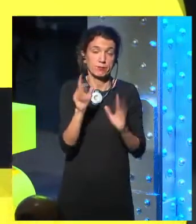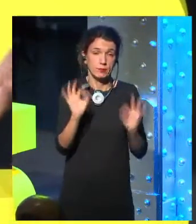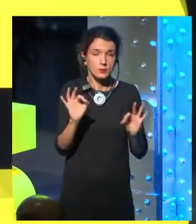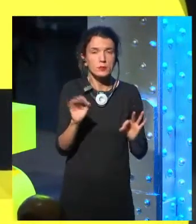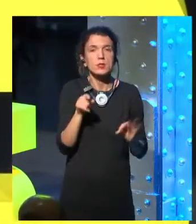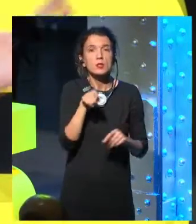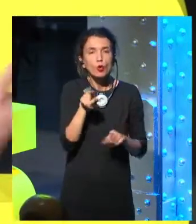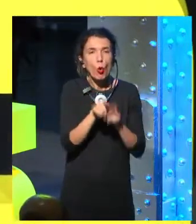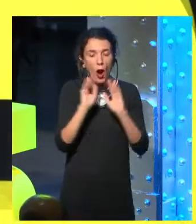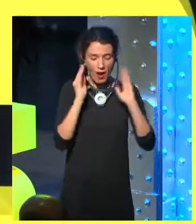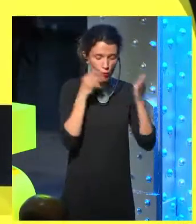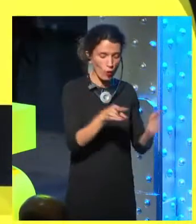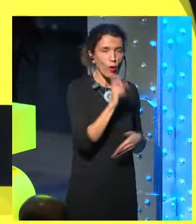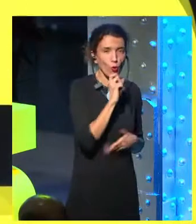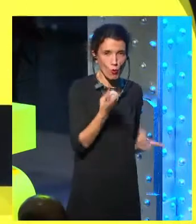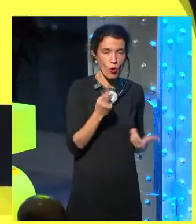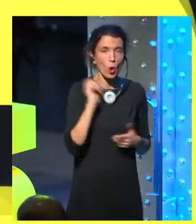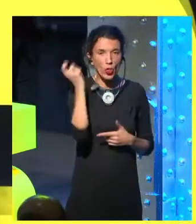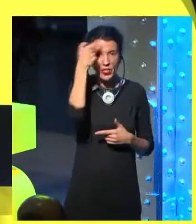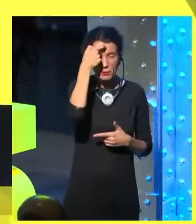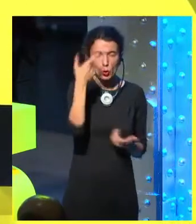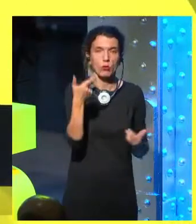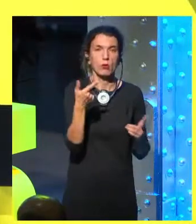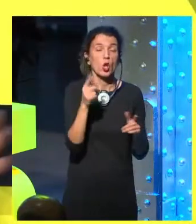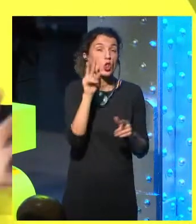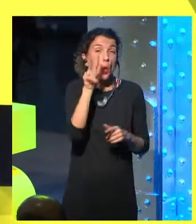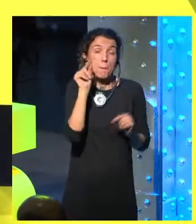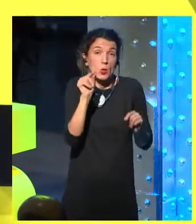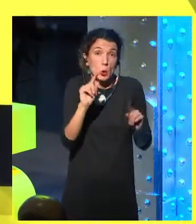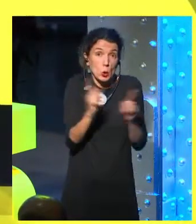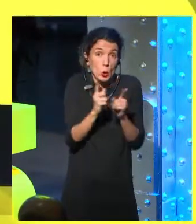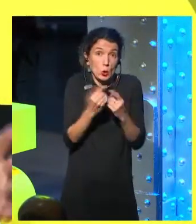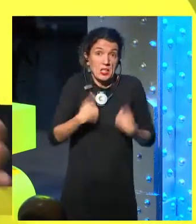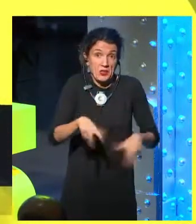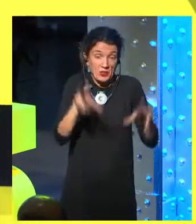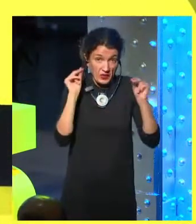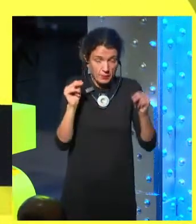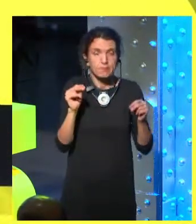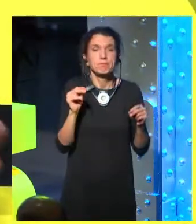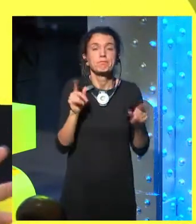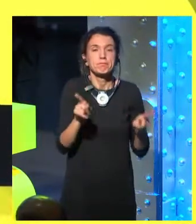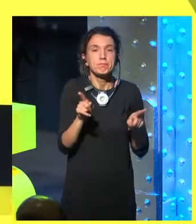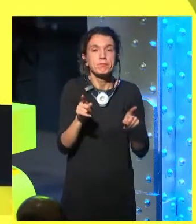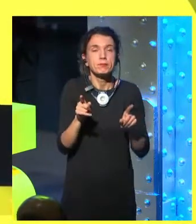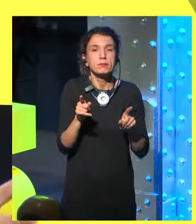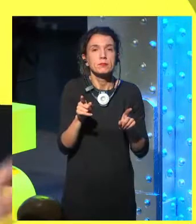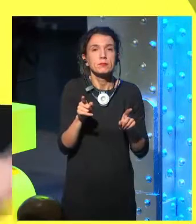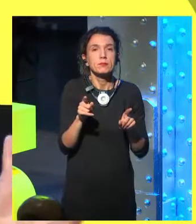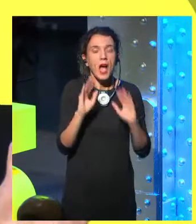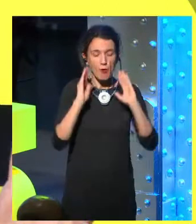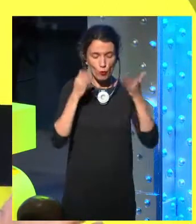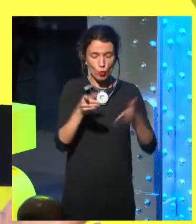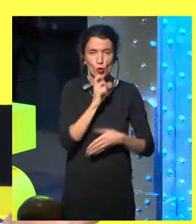These two quotes, and after that, how do we tackle to get into conceptual issues during these two minutes